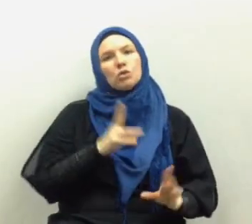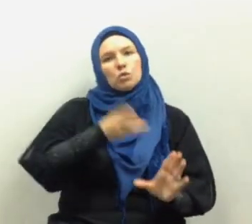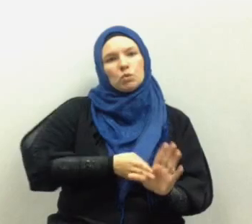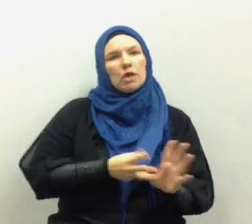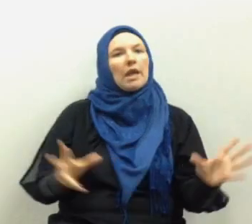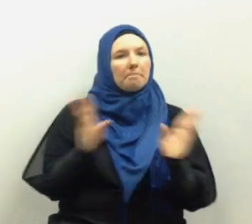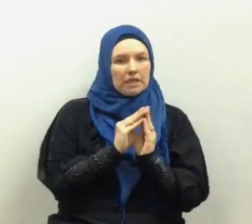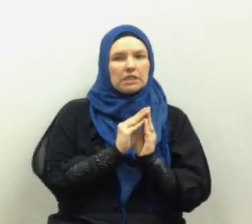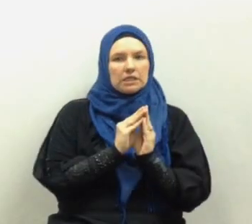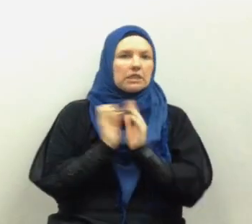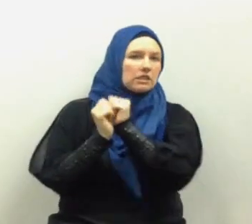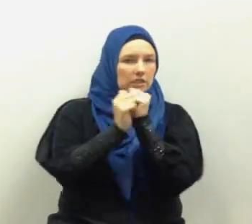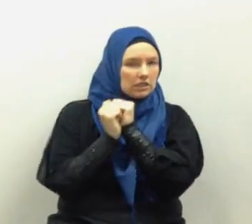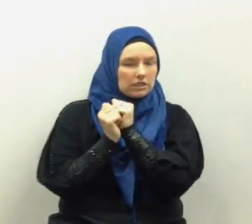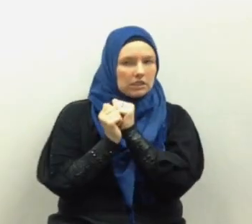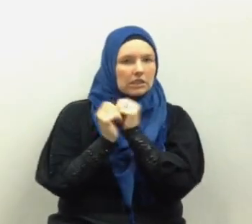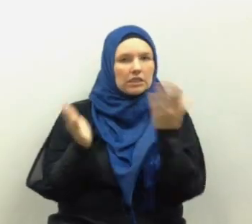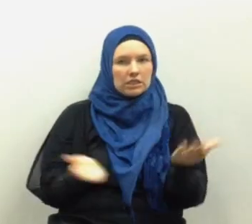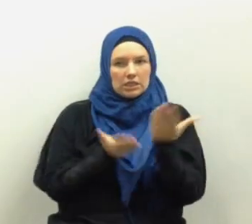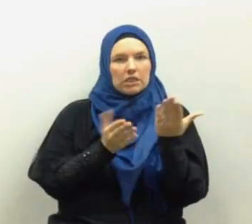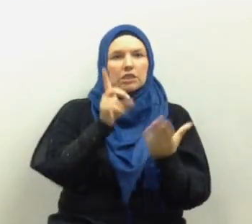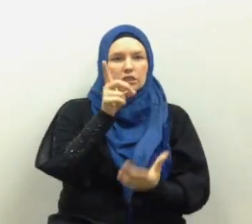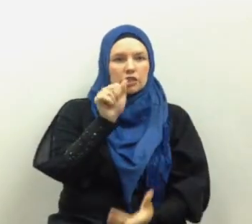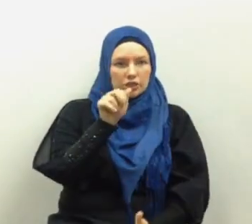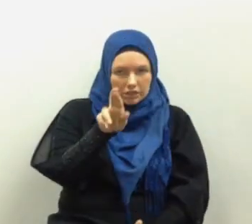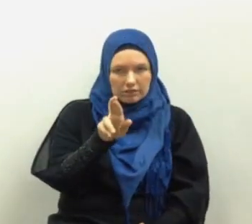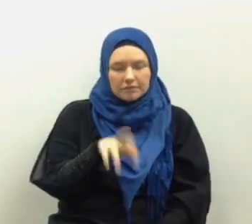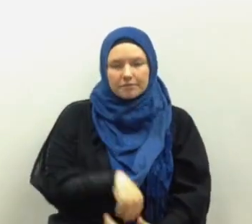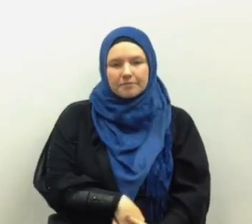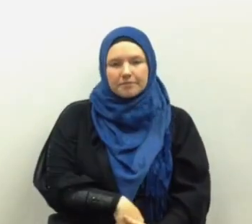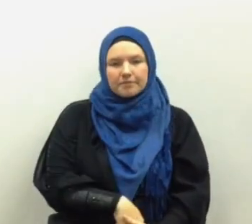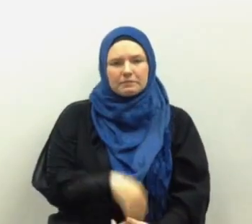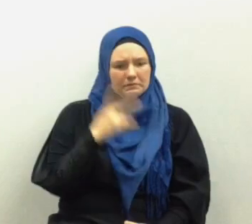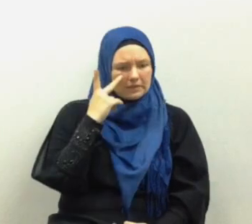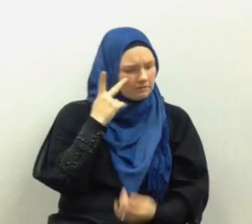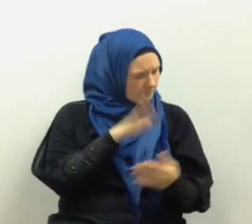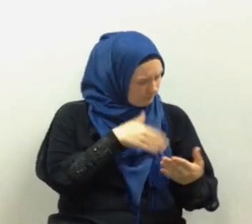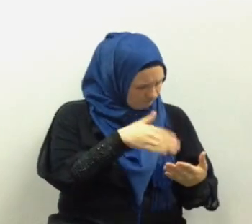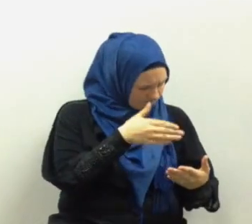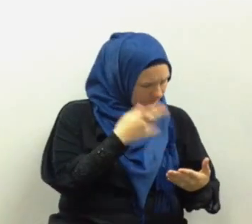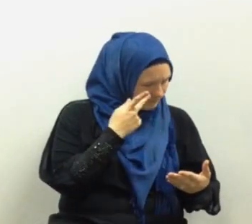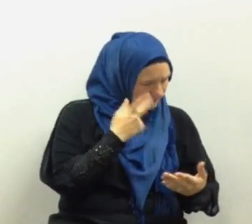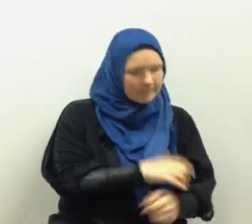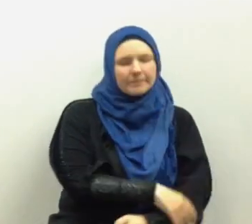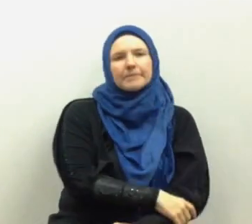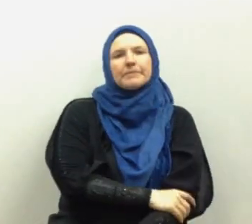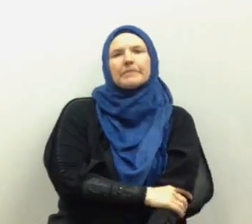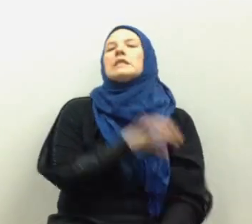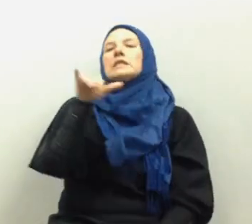join a meeting here at Dar al-Hijrah let me see if it is here